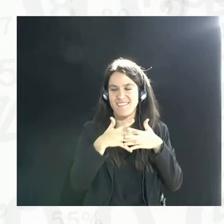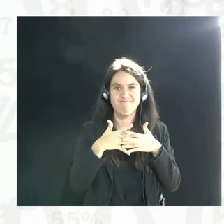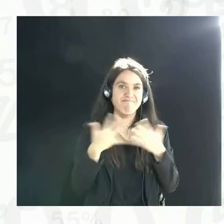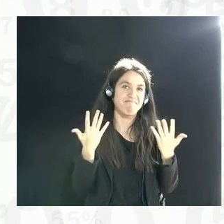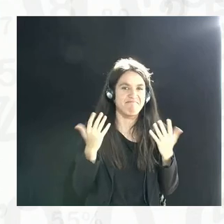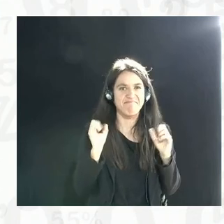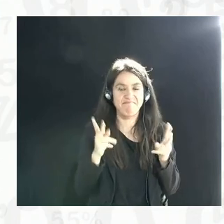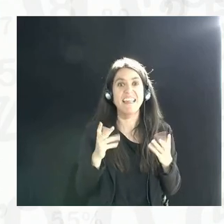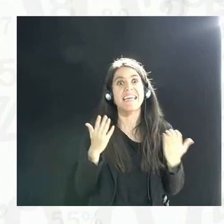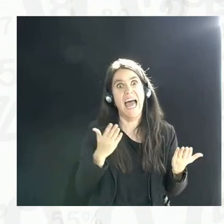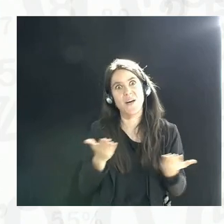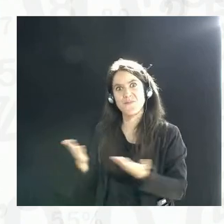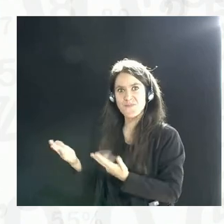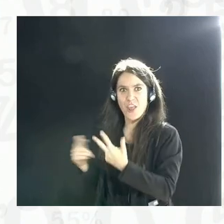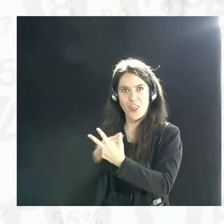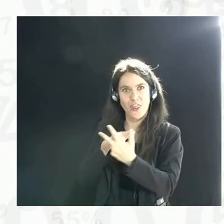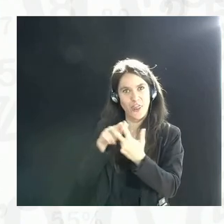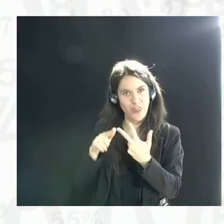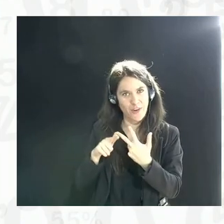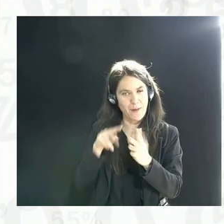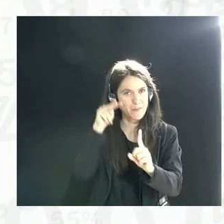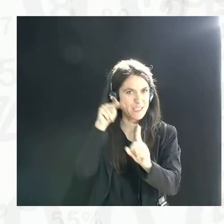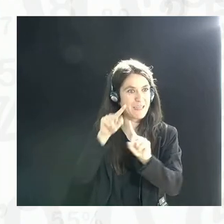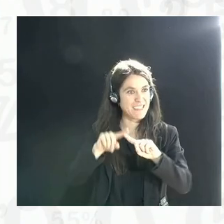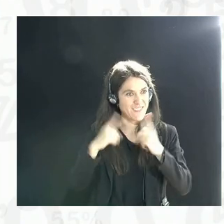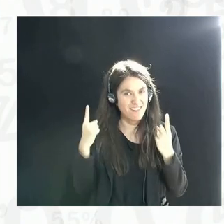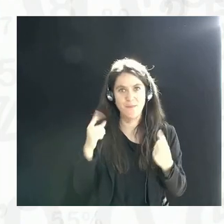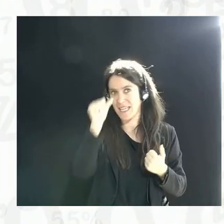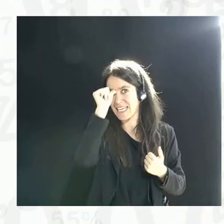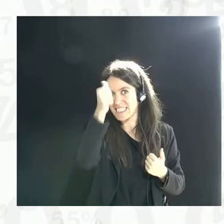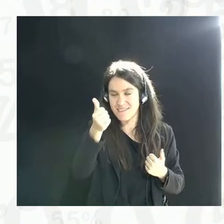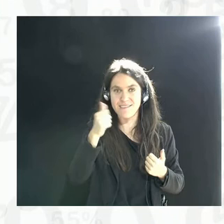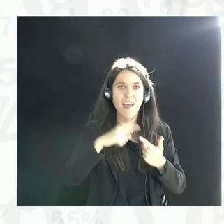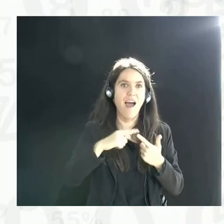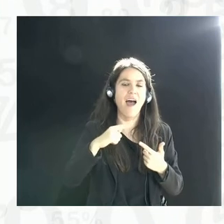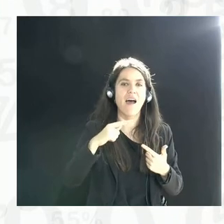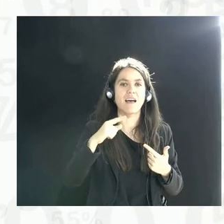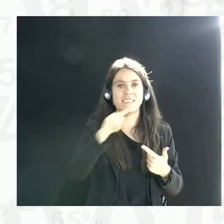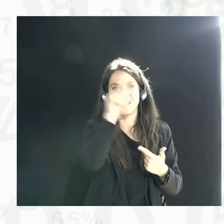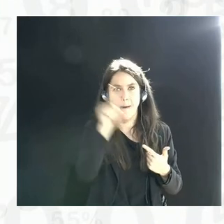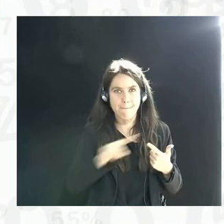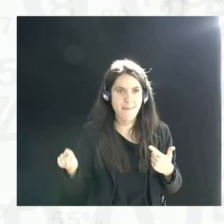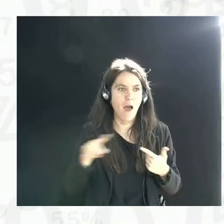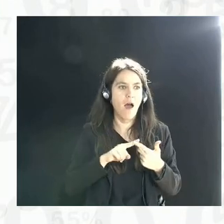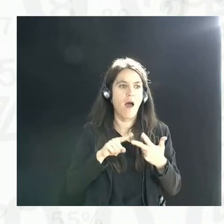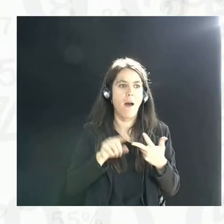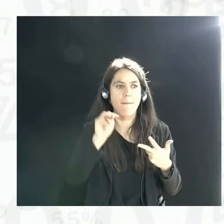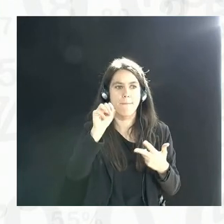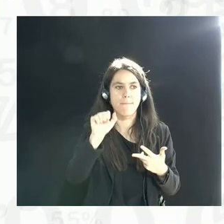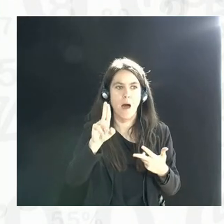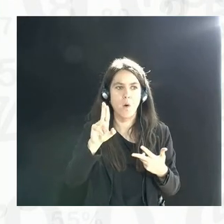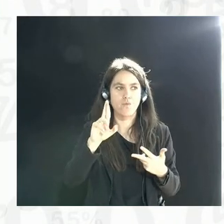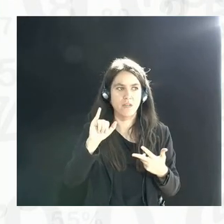But we now turn to three perspectives from other countries, India, Zambia, and Mauritius. Here to elaborate